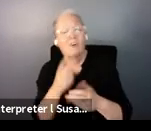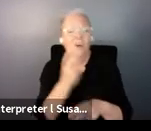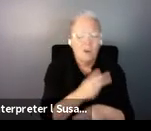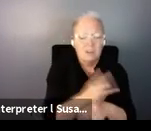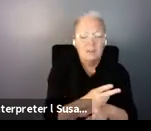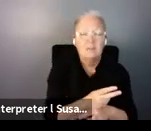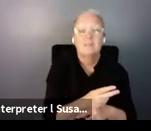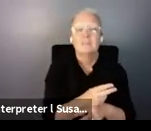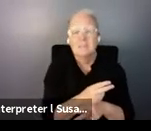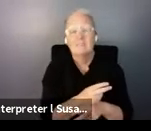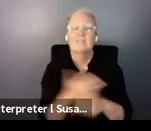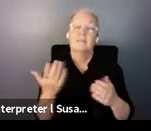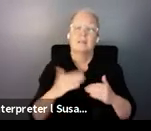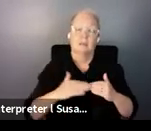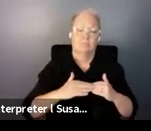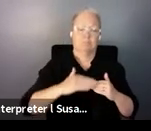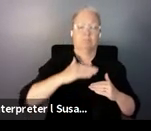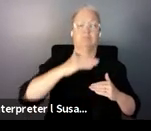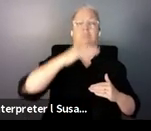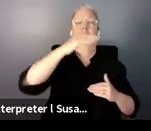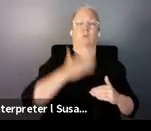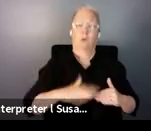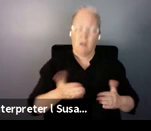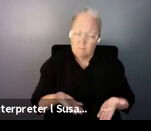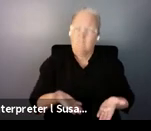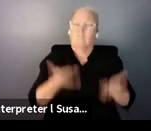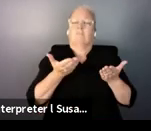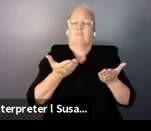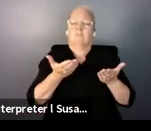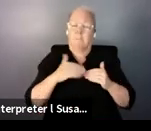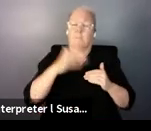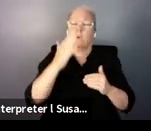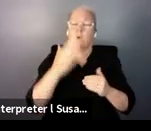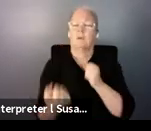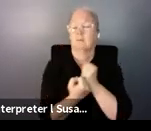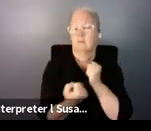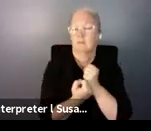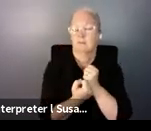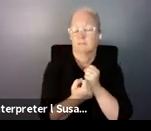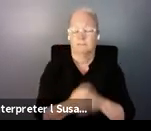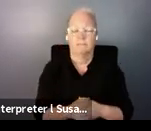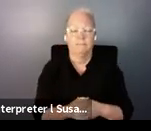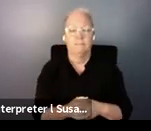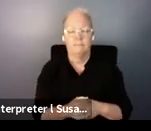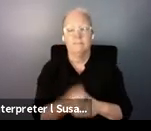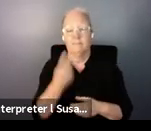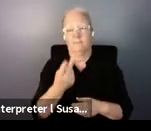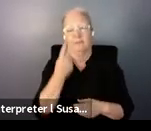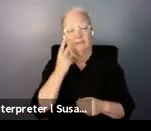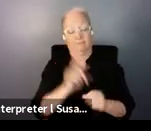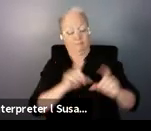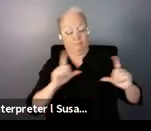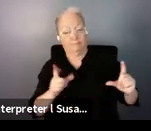raise the level of support. And when we look at the place or the